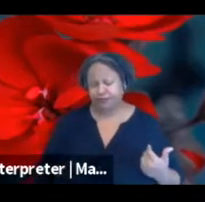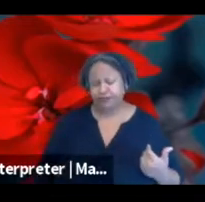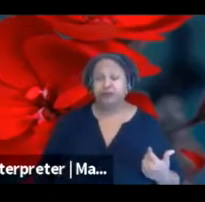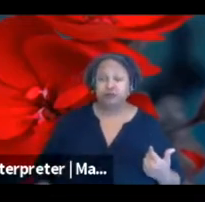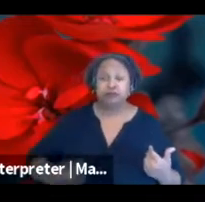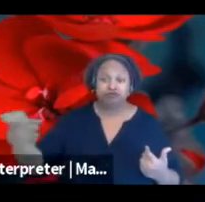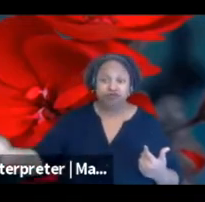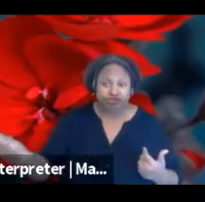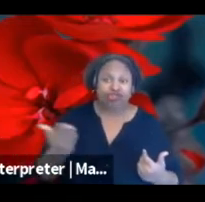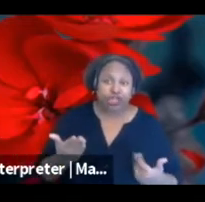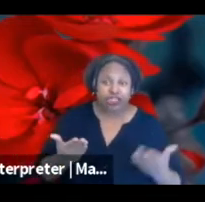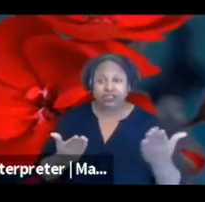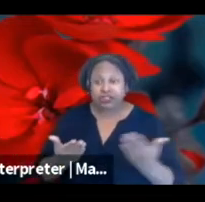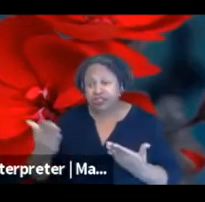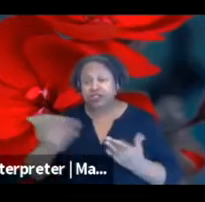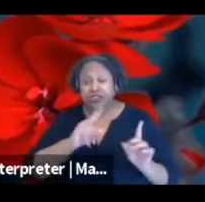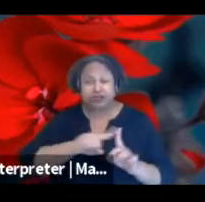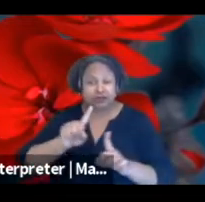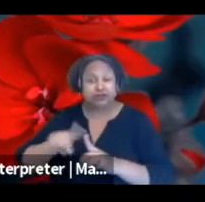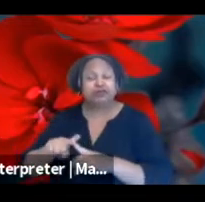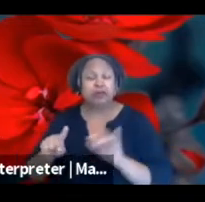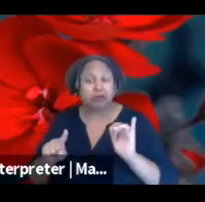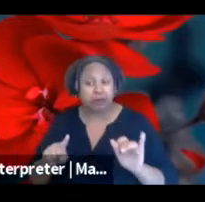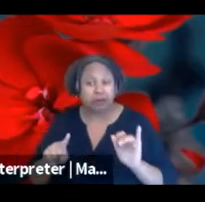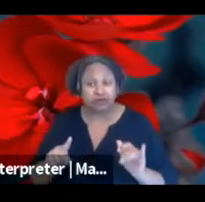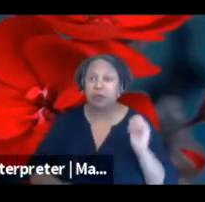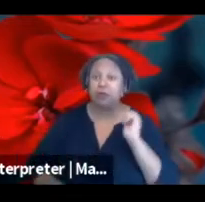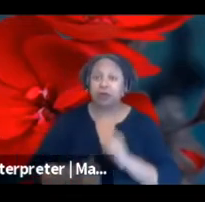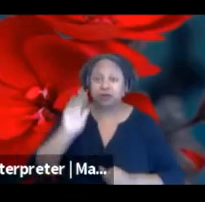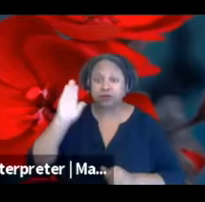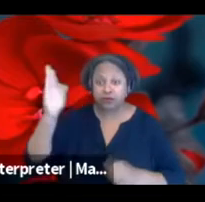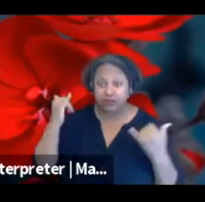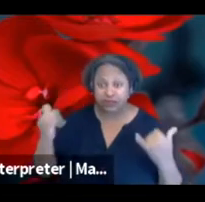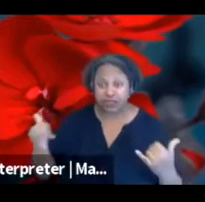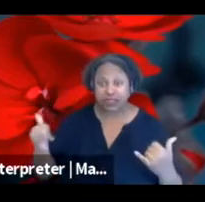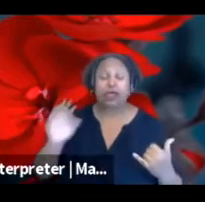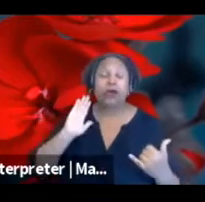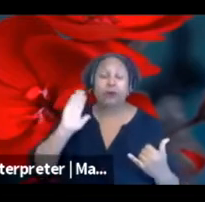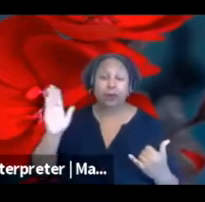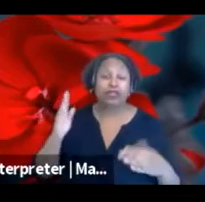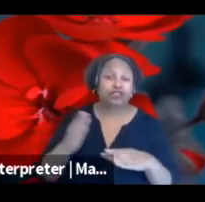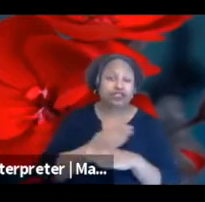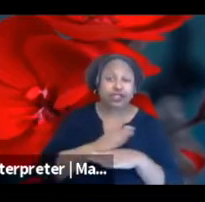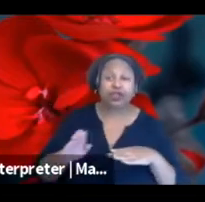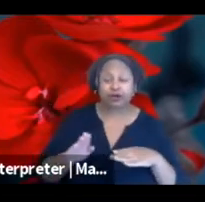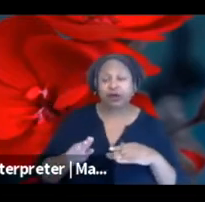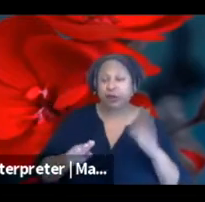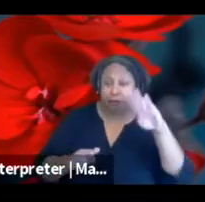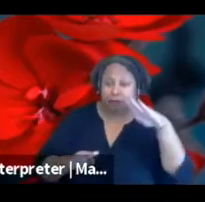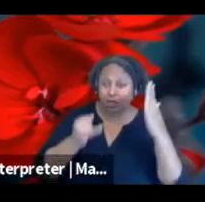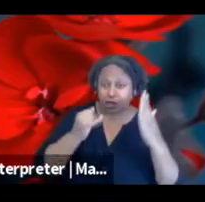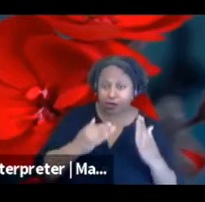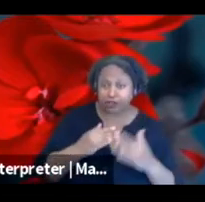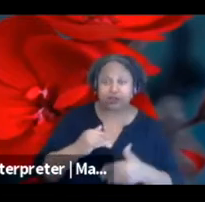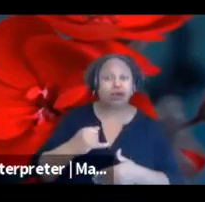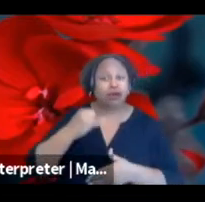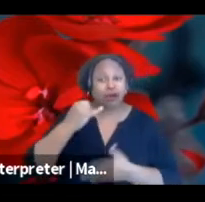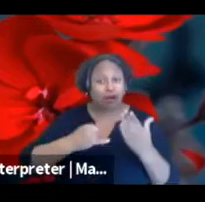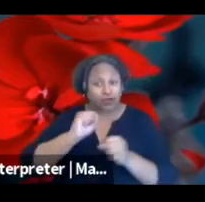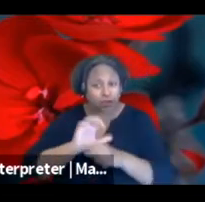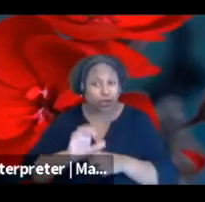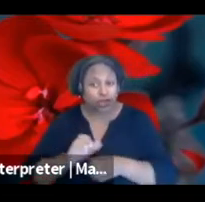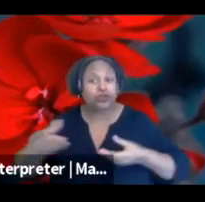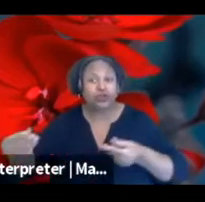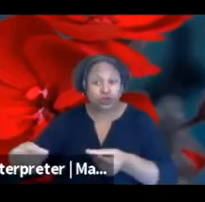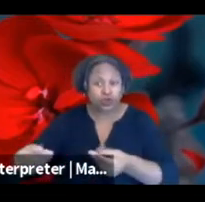suggestions that came up. And so most of this presentation, I'm going to be sharing what Black artists and arts workers said about